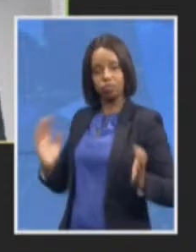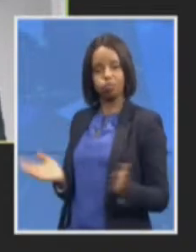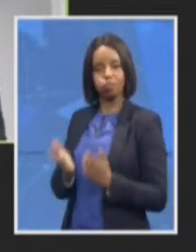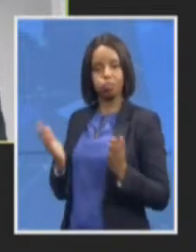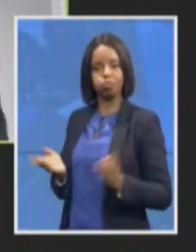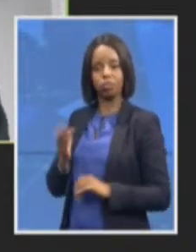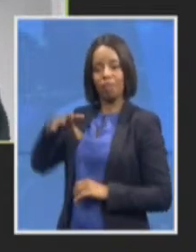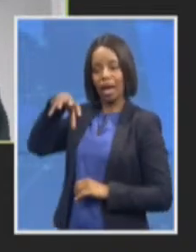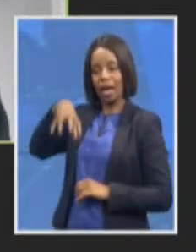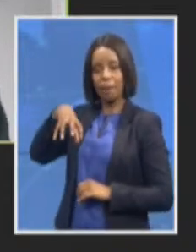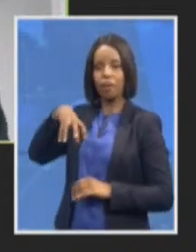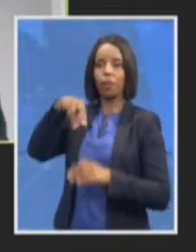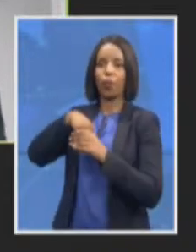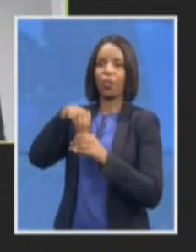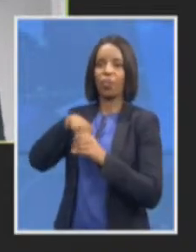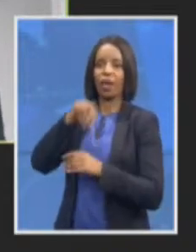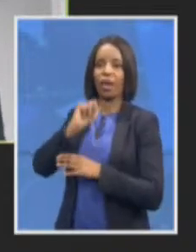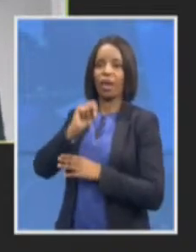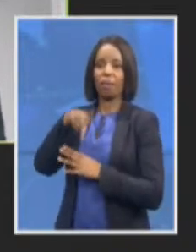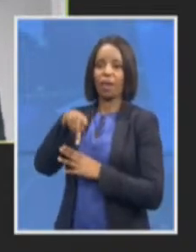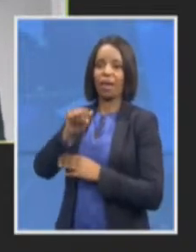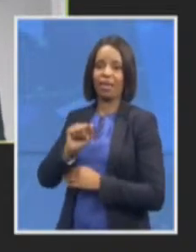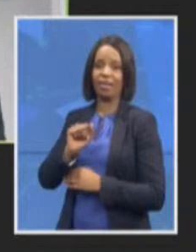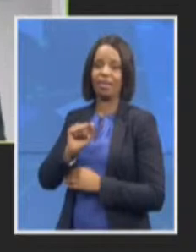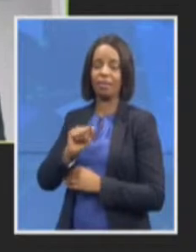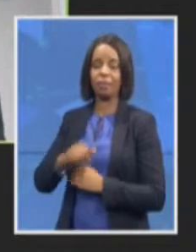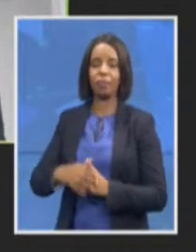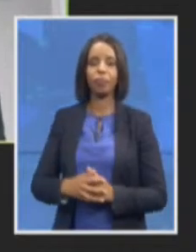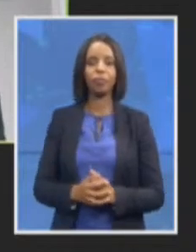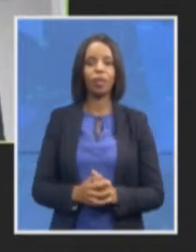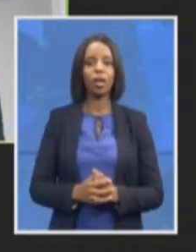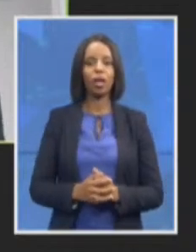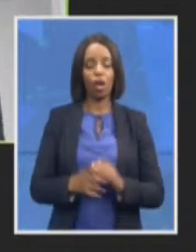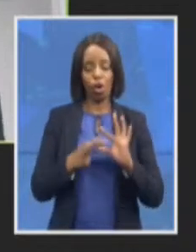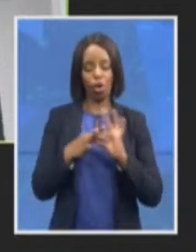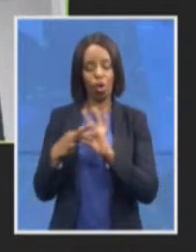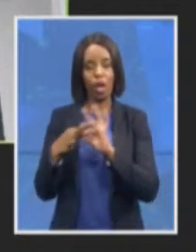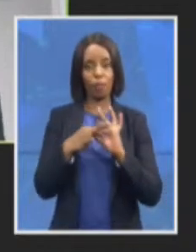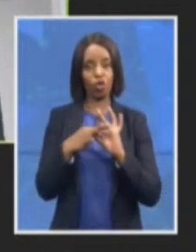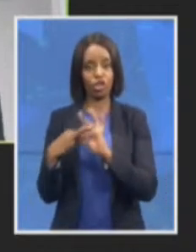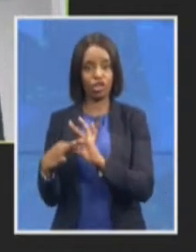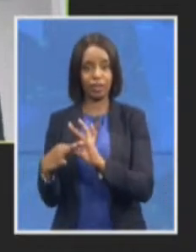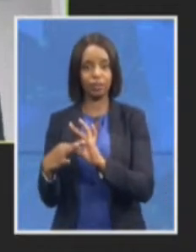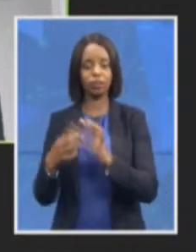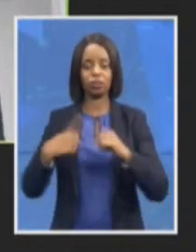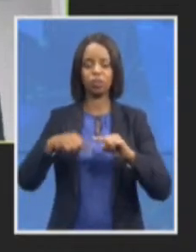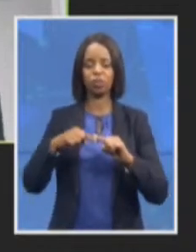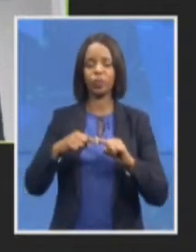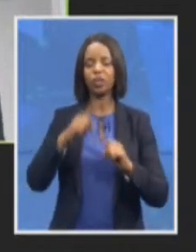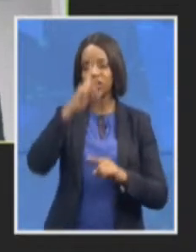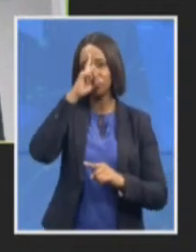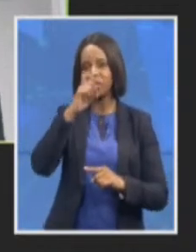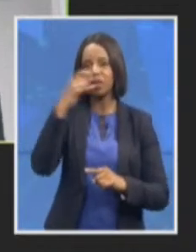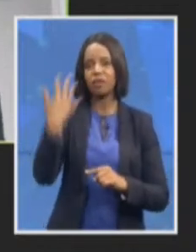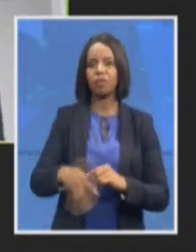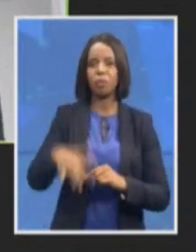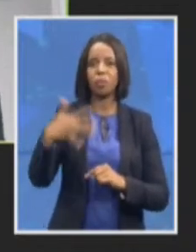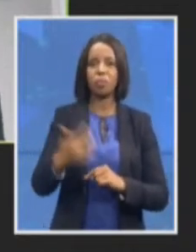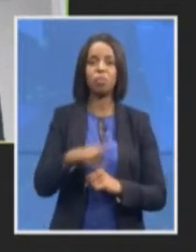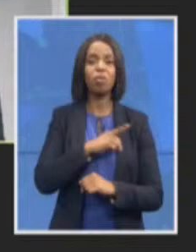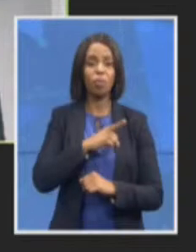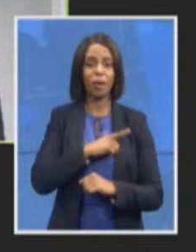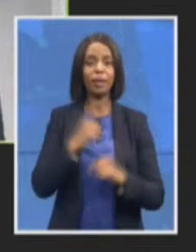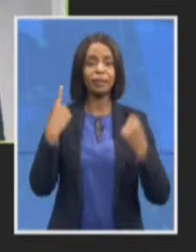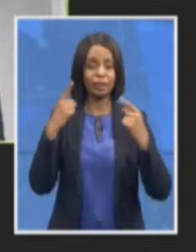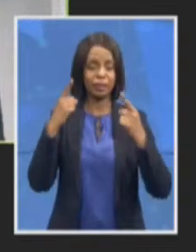collaboration we have really focused on collaboration success isn't possible without really strong constructive collaboration